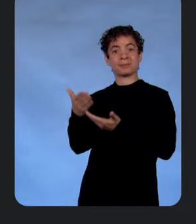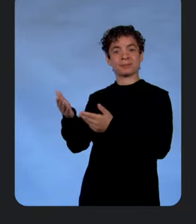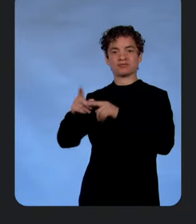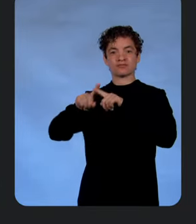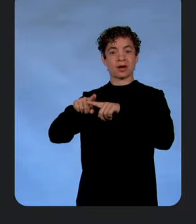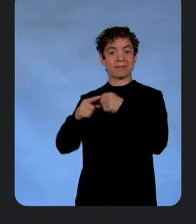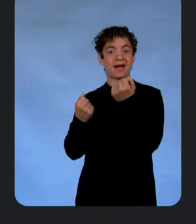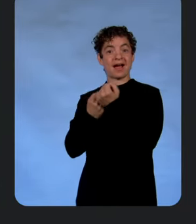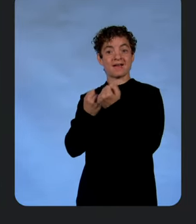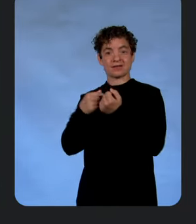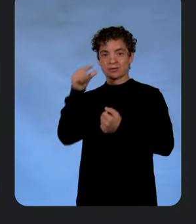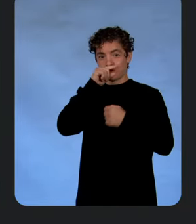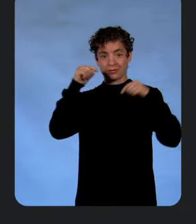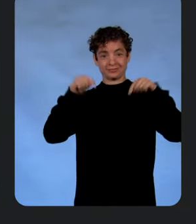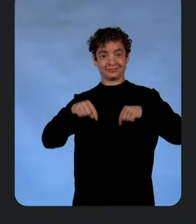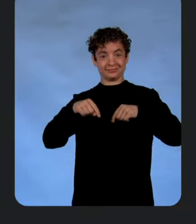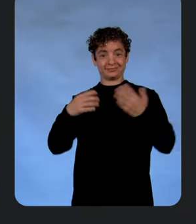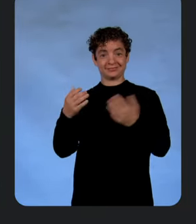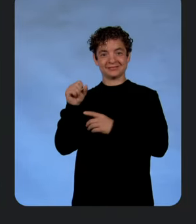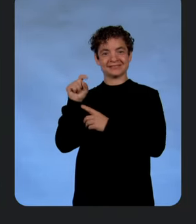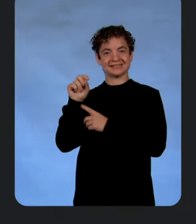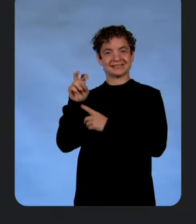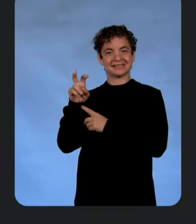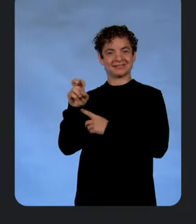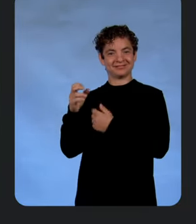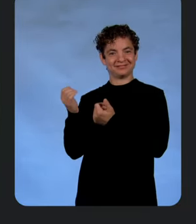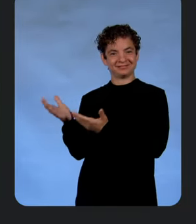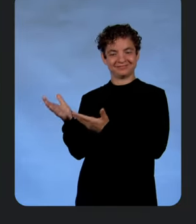advocate here at Google Cloud, Steve McGee.